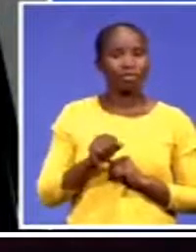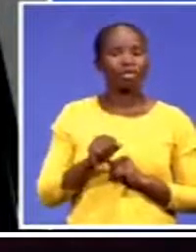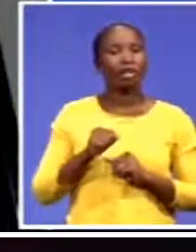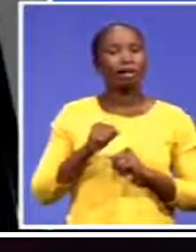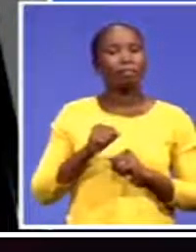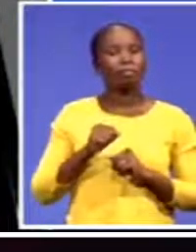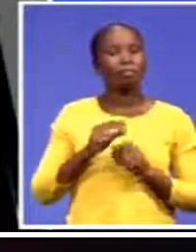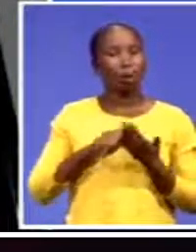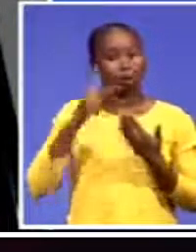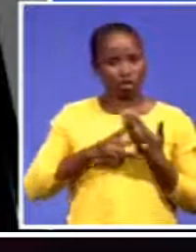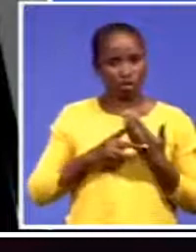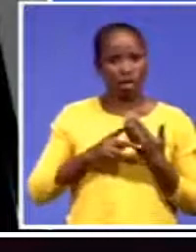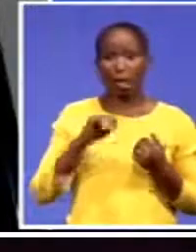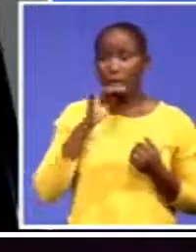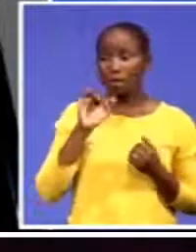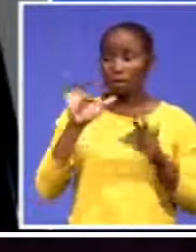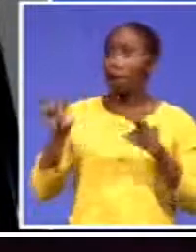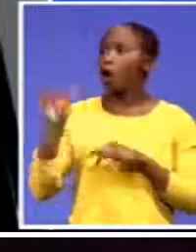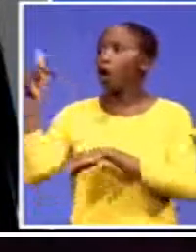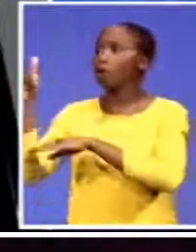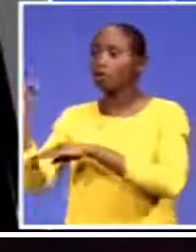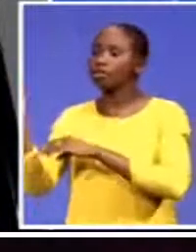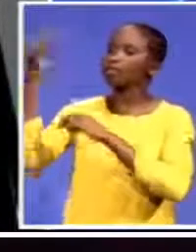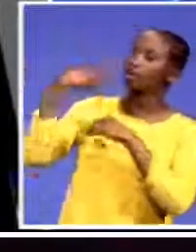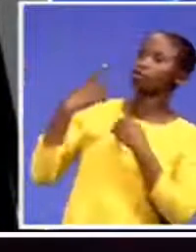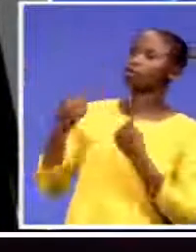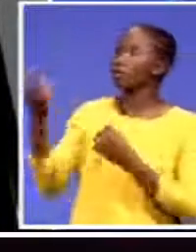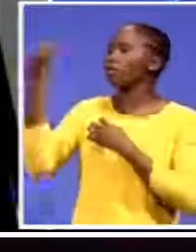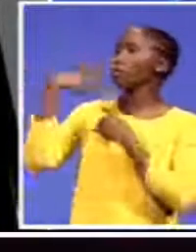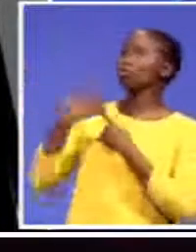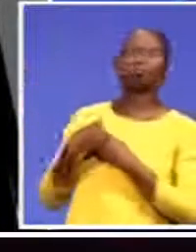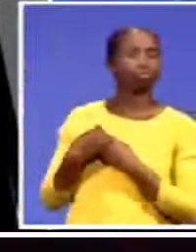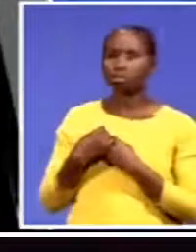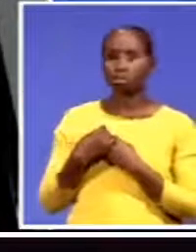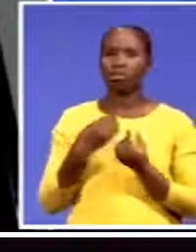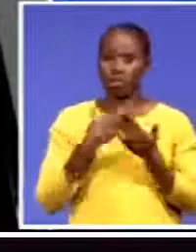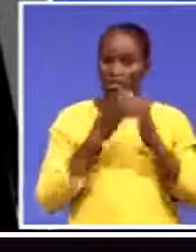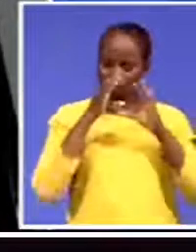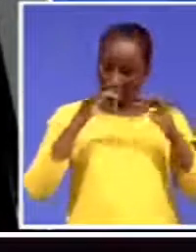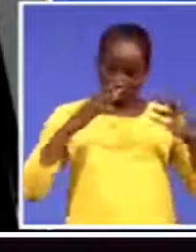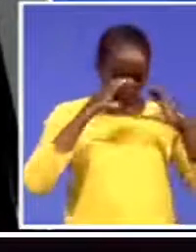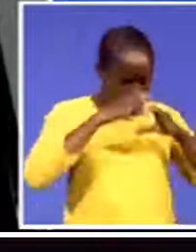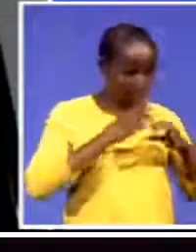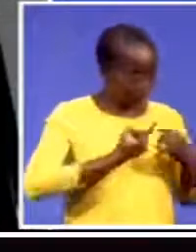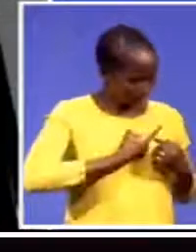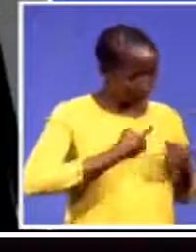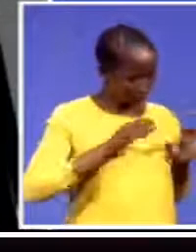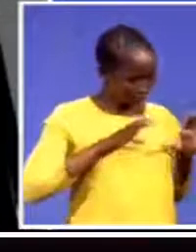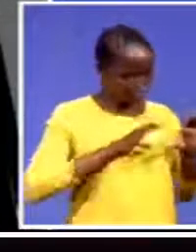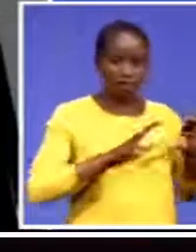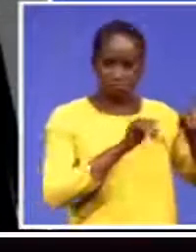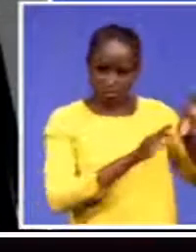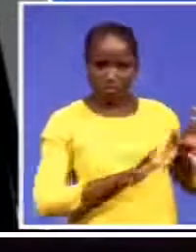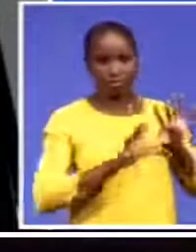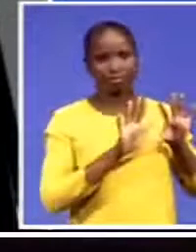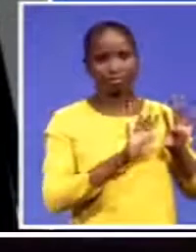coming and asking us what have you achieved in a time period that they would never have been able to achieve that themselves. We've got a steady ship. Our leaders are right now in